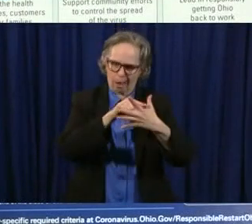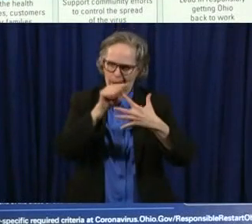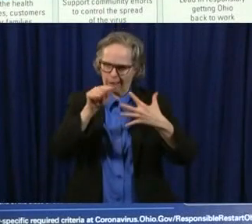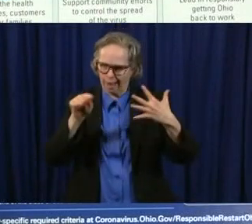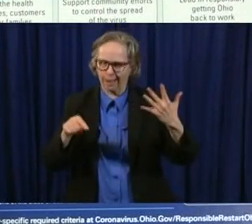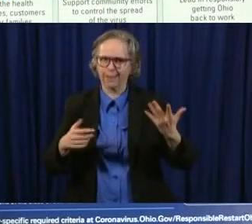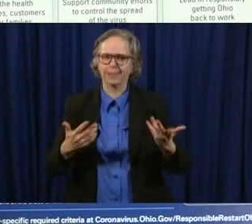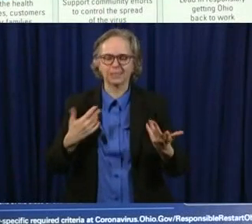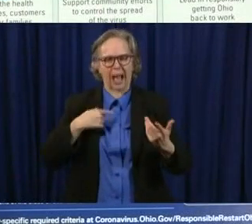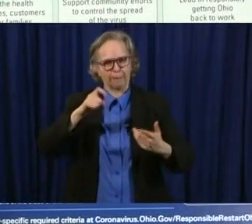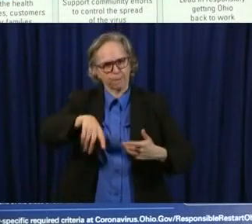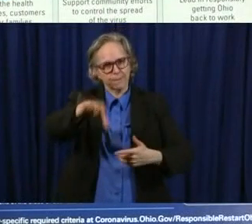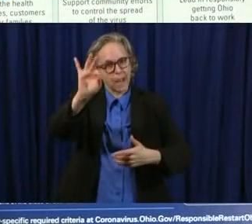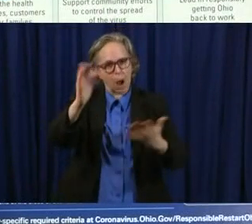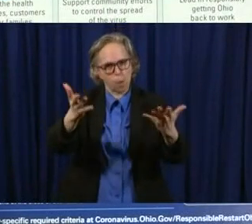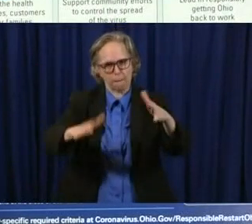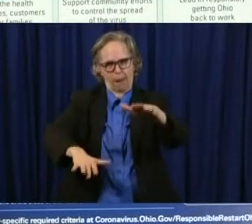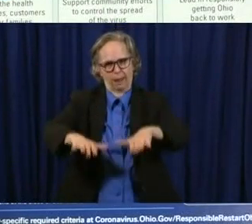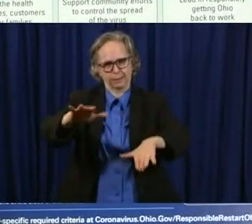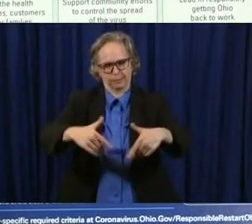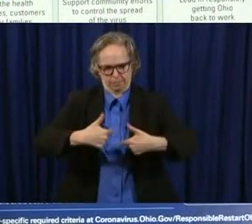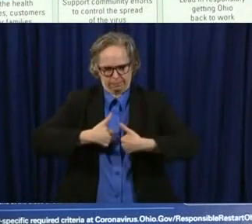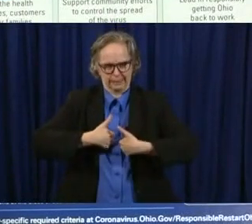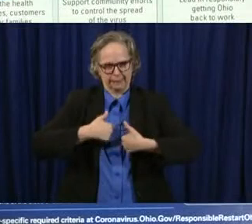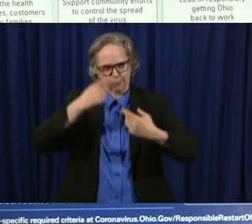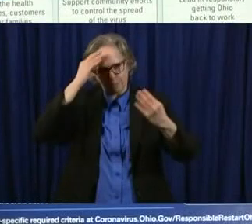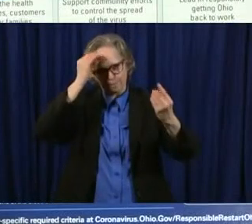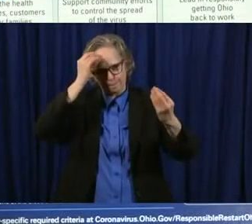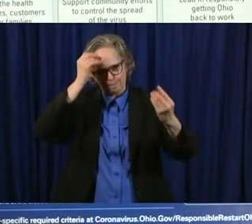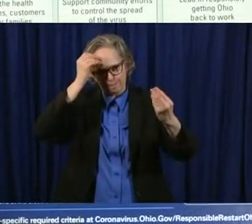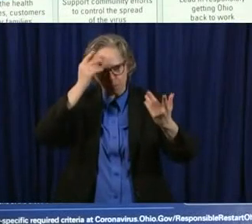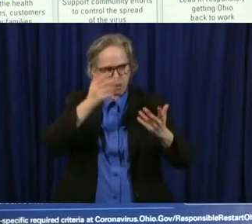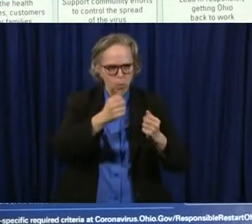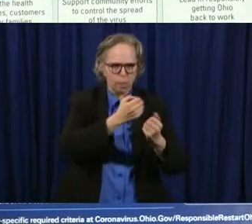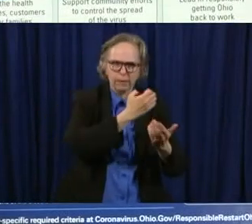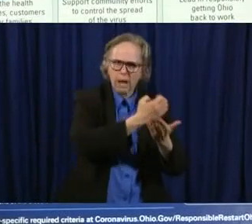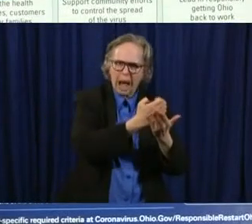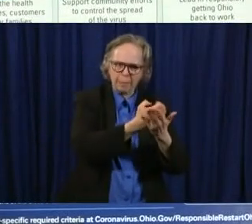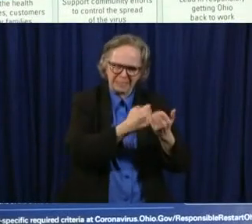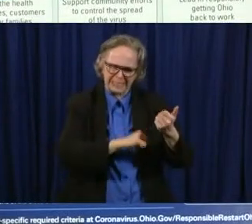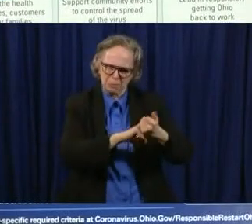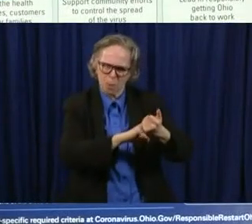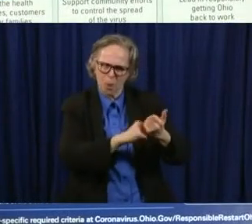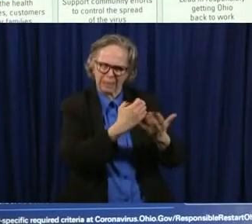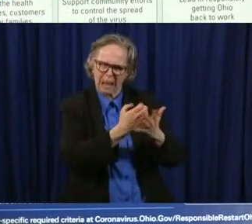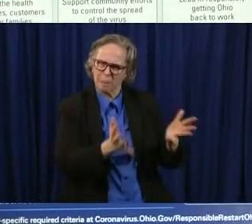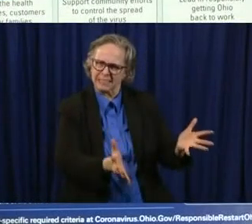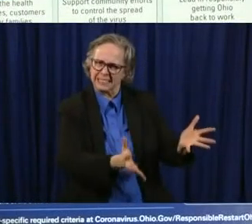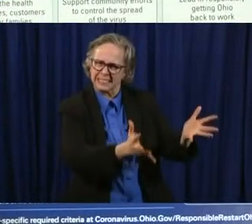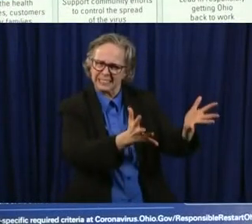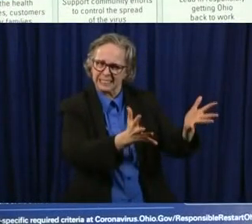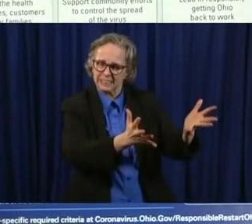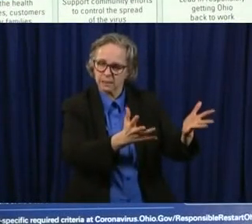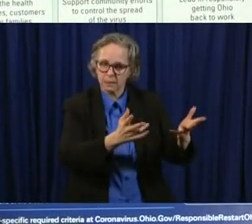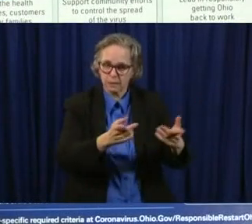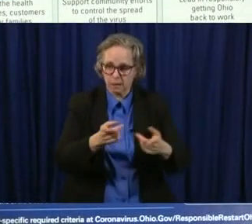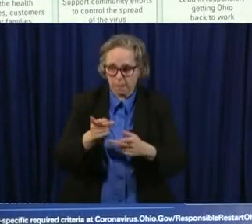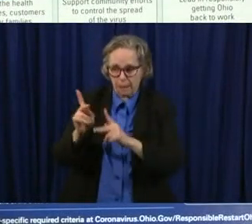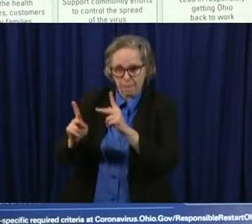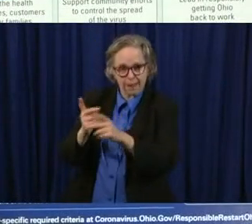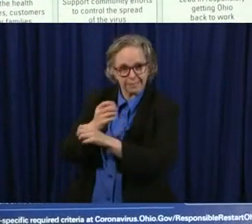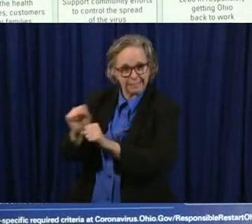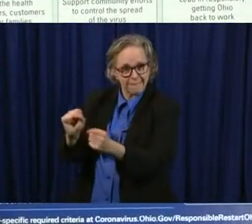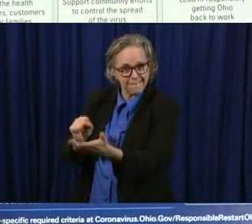to go down and all the bad things that go with that uh all the social indicators and medical